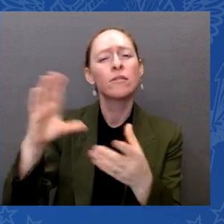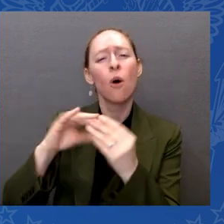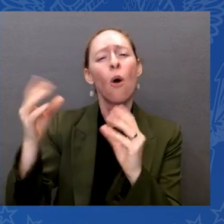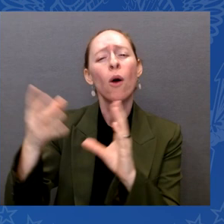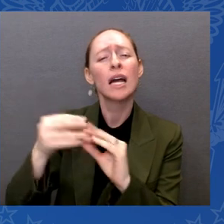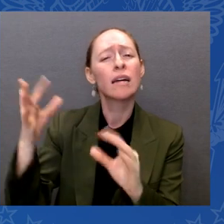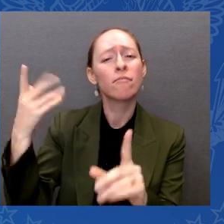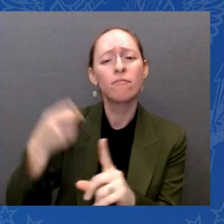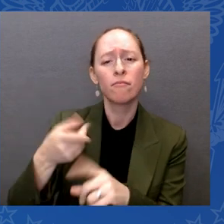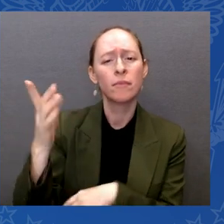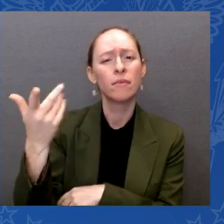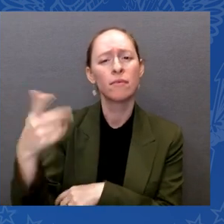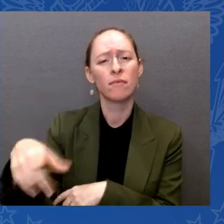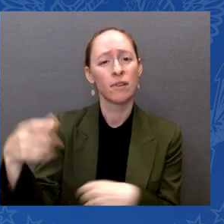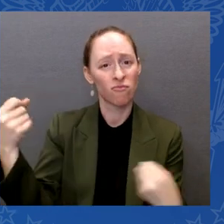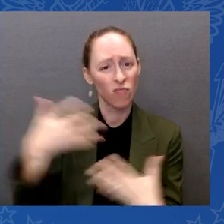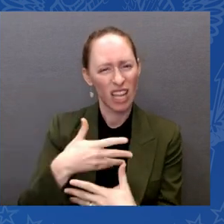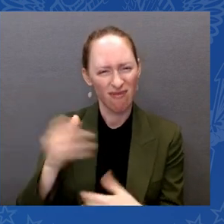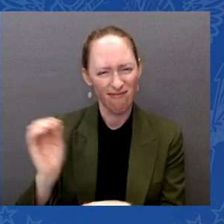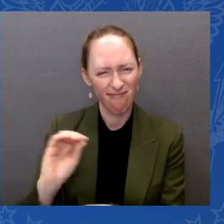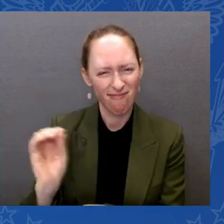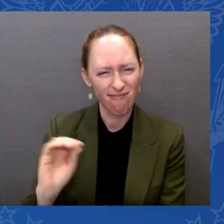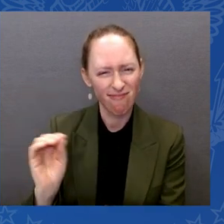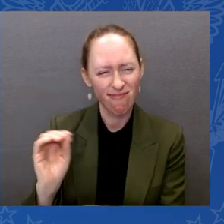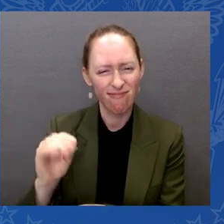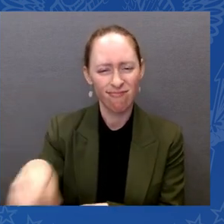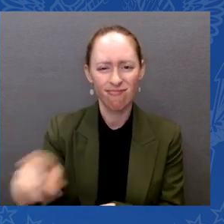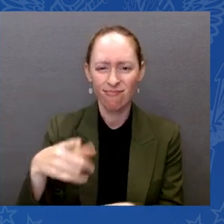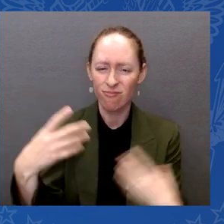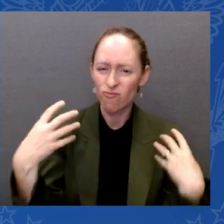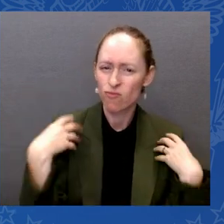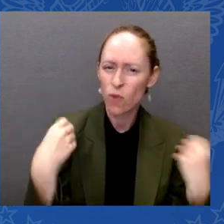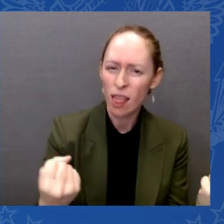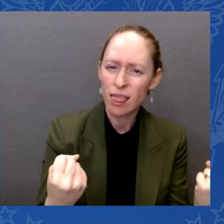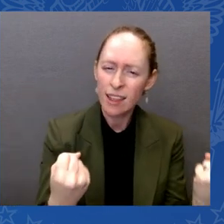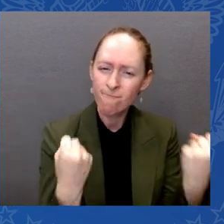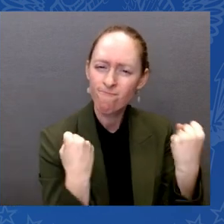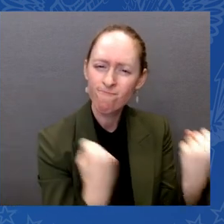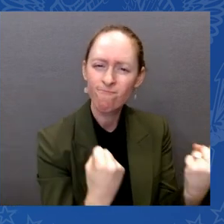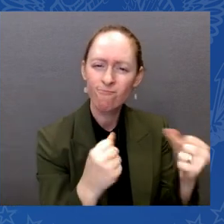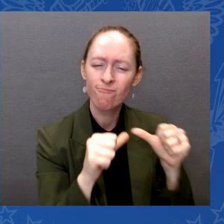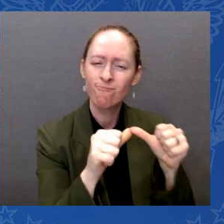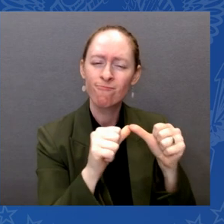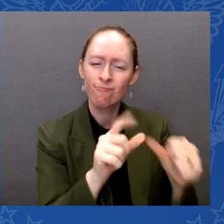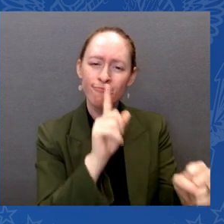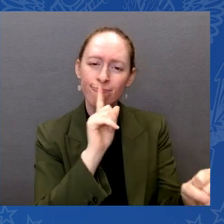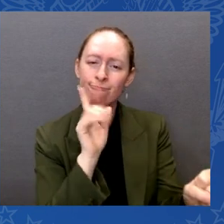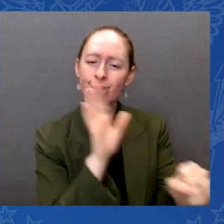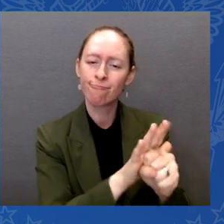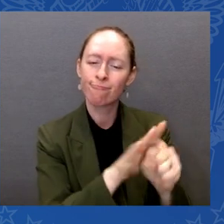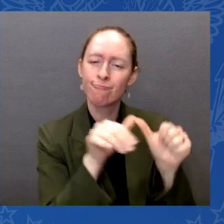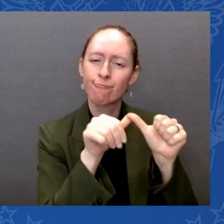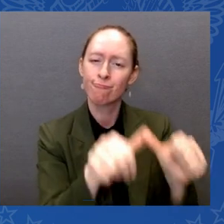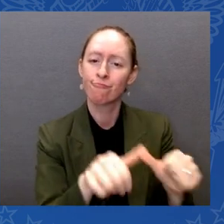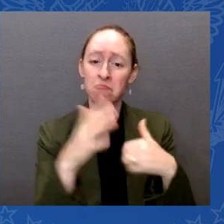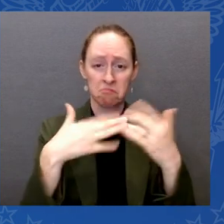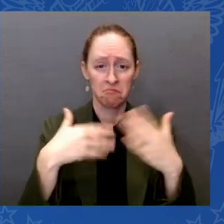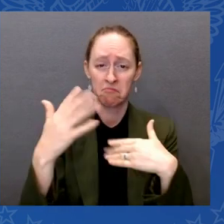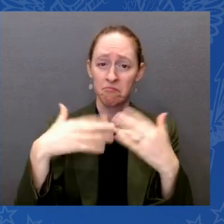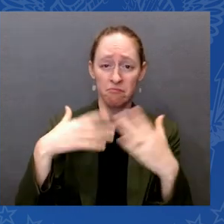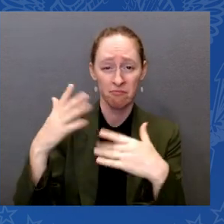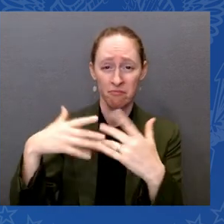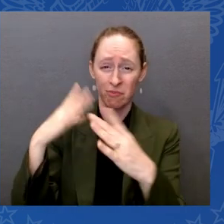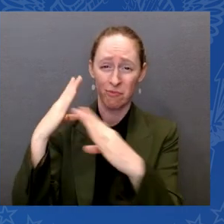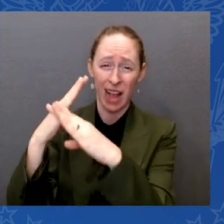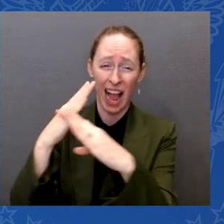tireless dedication and overcoming incredible obstacles, both figurative and